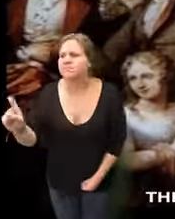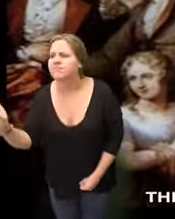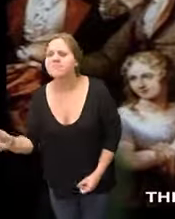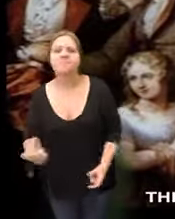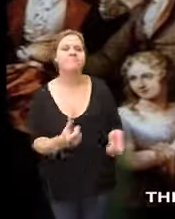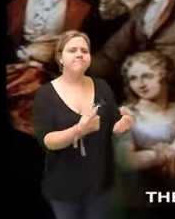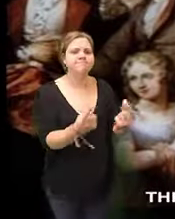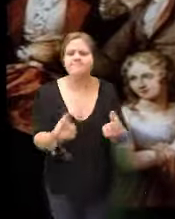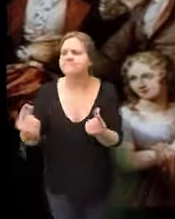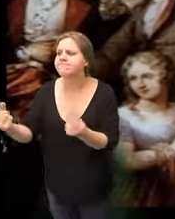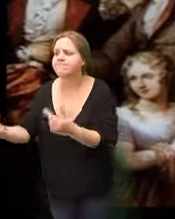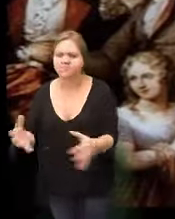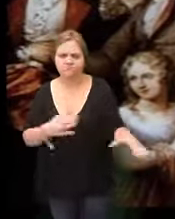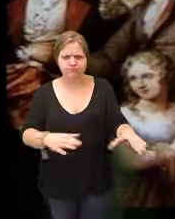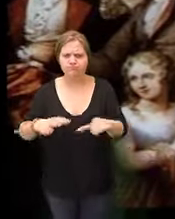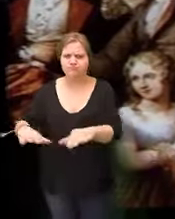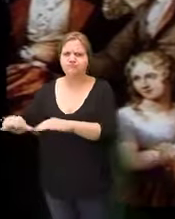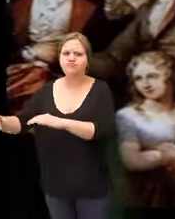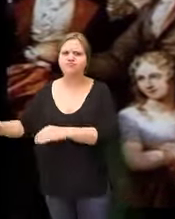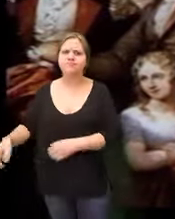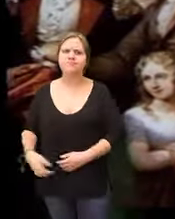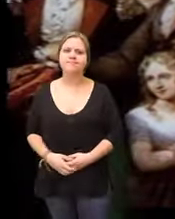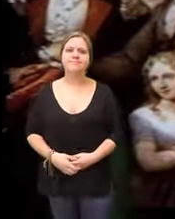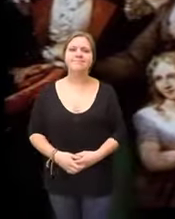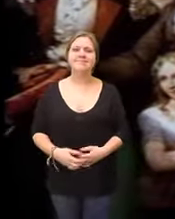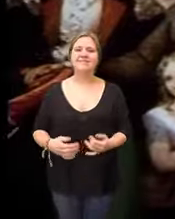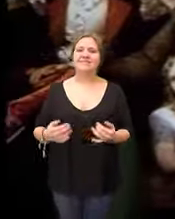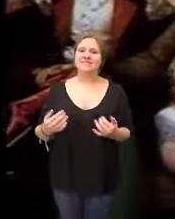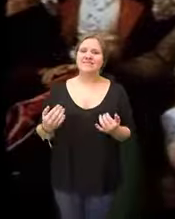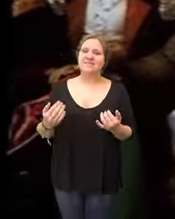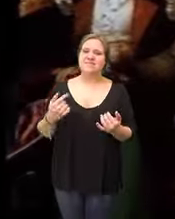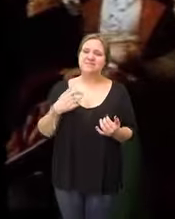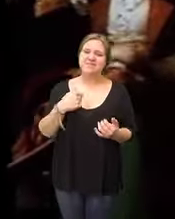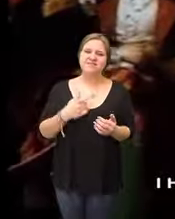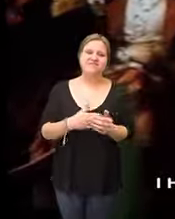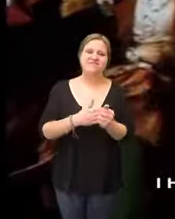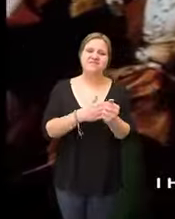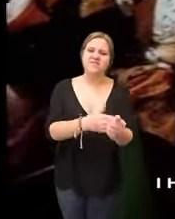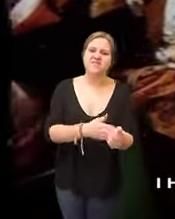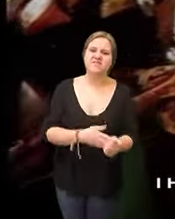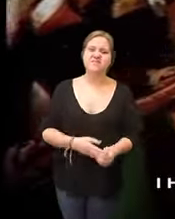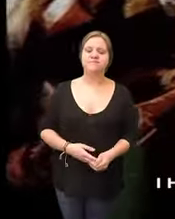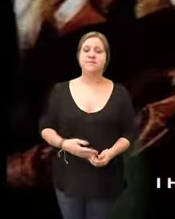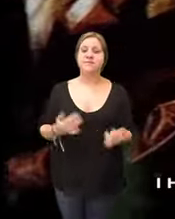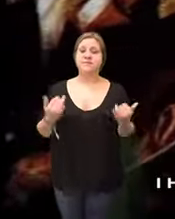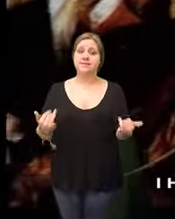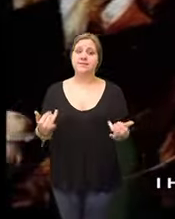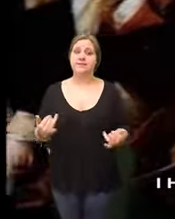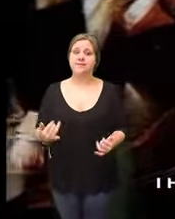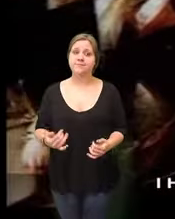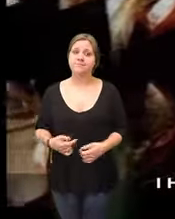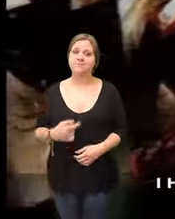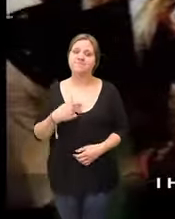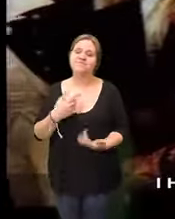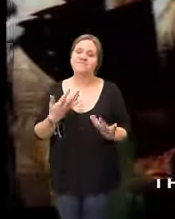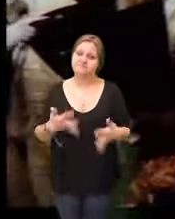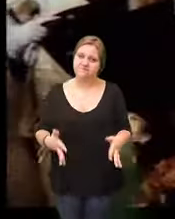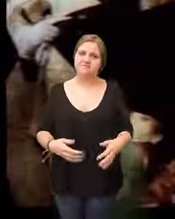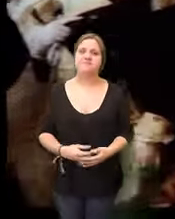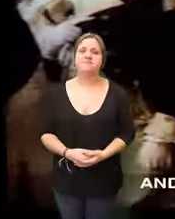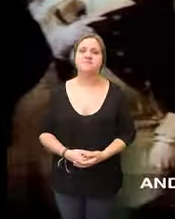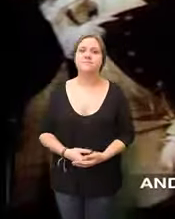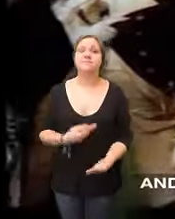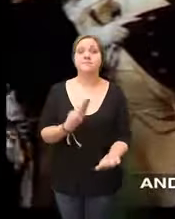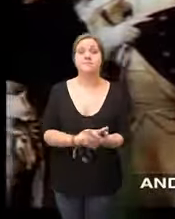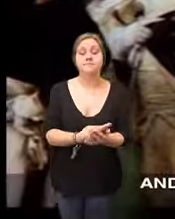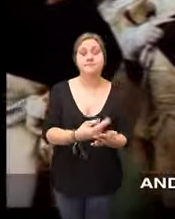of action for many years I have acted under orders from this august body